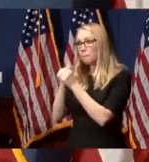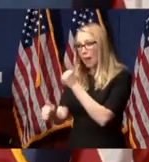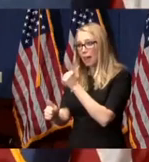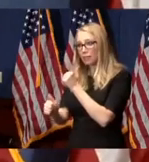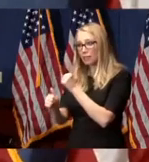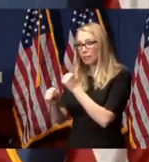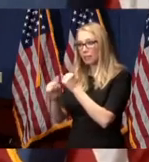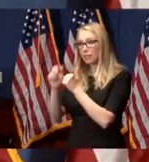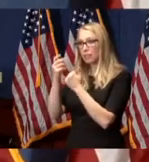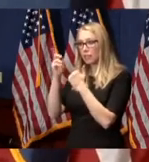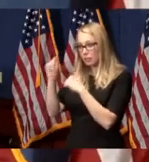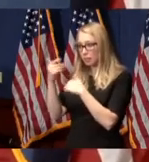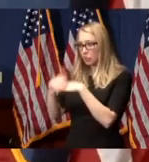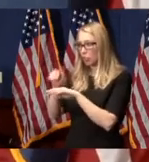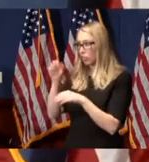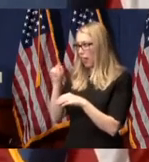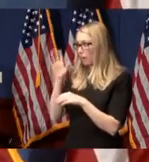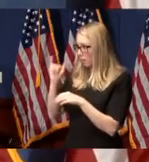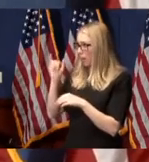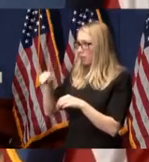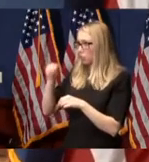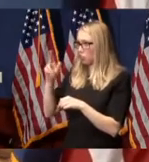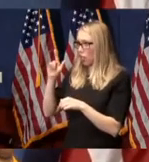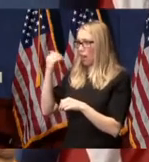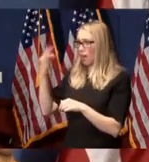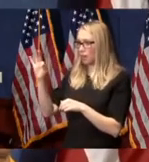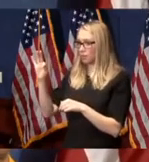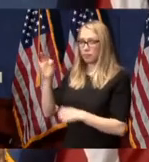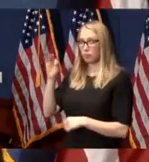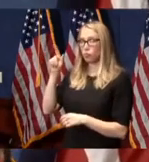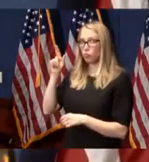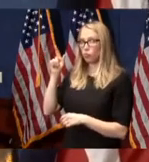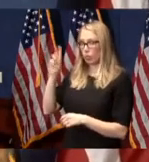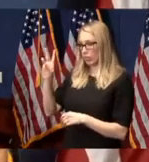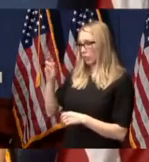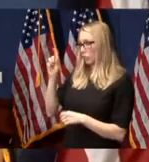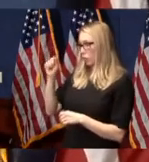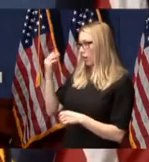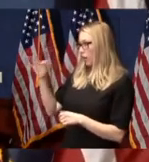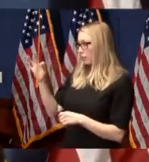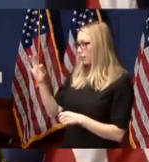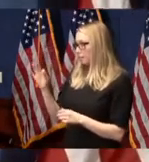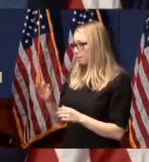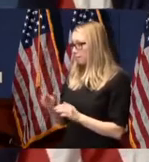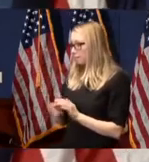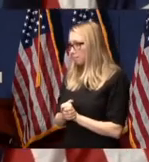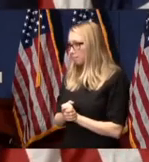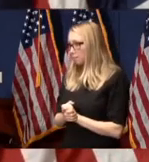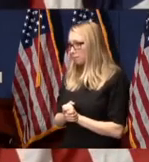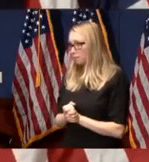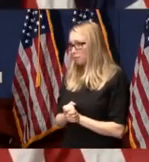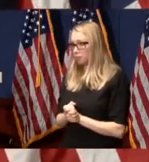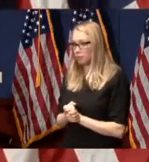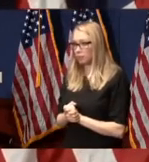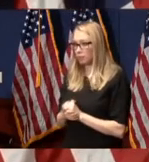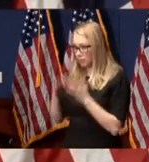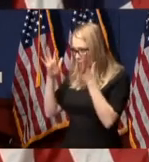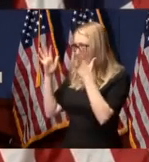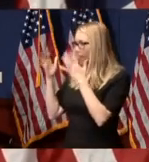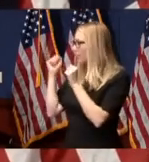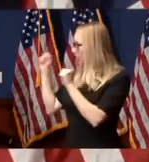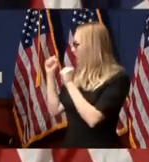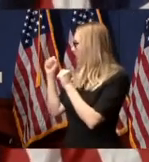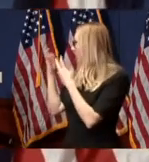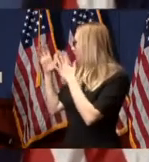the Disability Integration Act by July 26, 2019. And